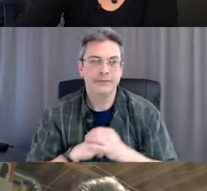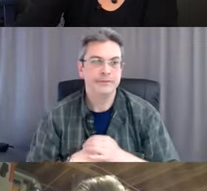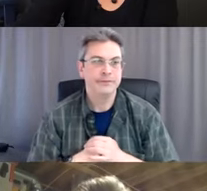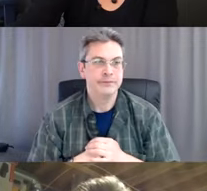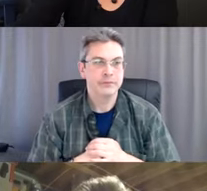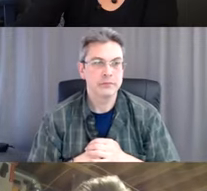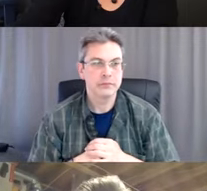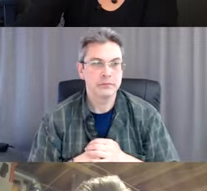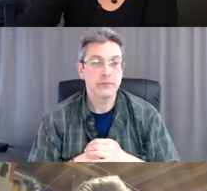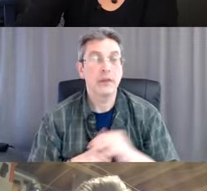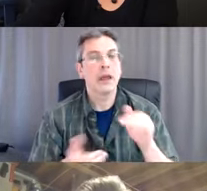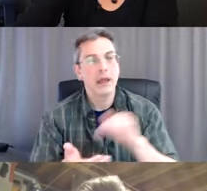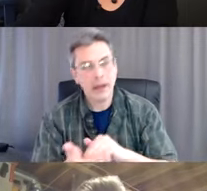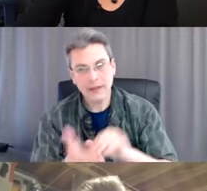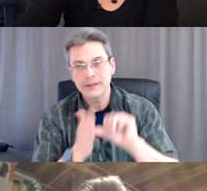And again, hand hygiene.